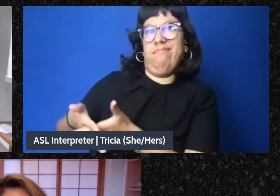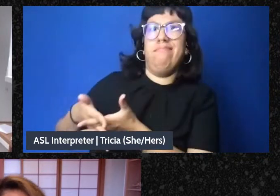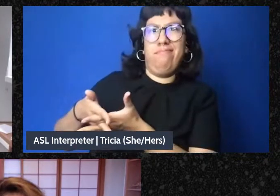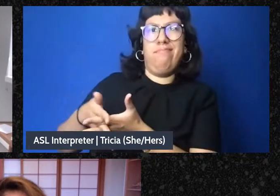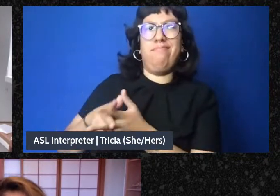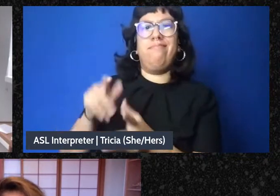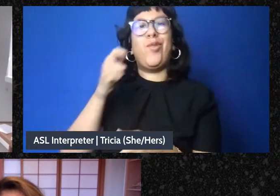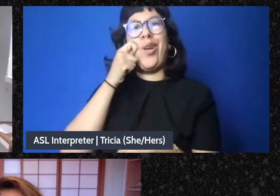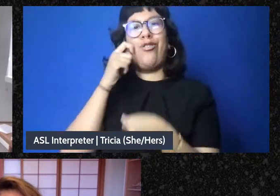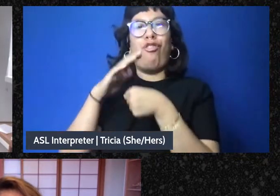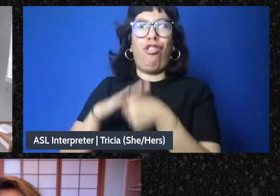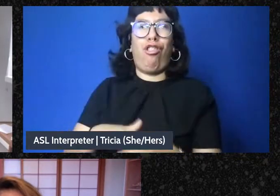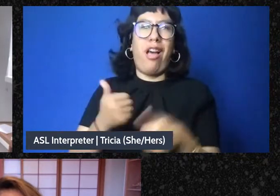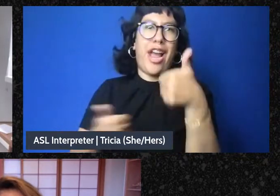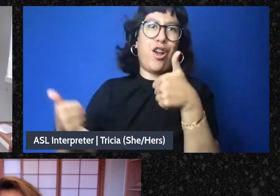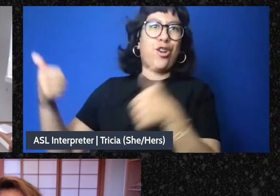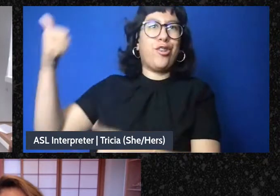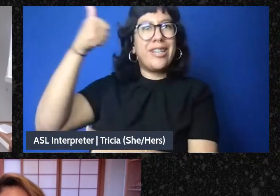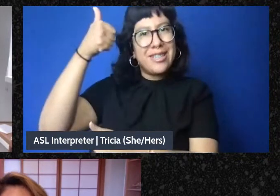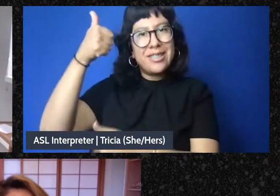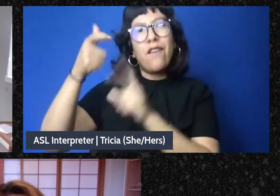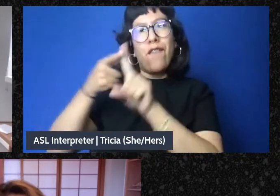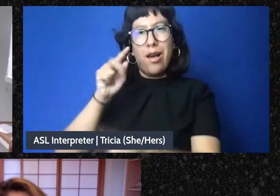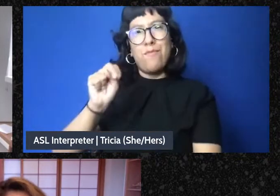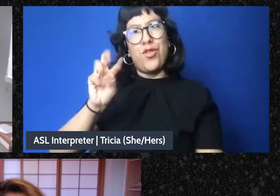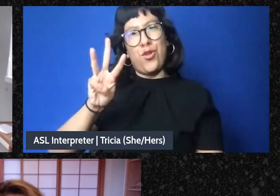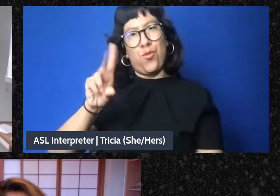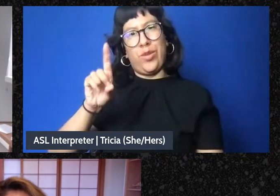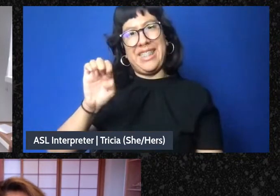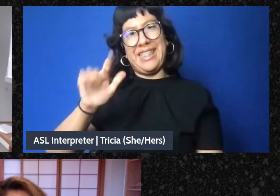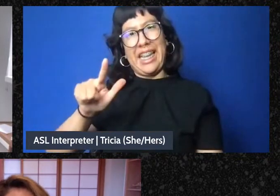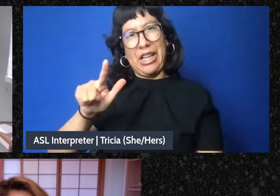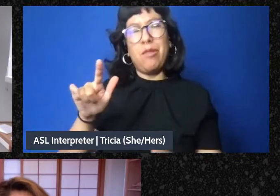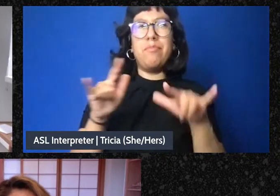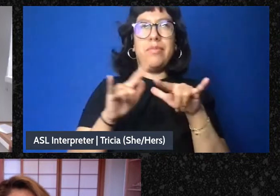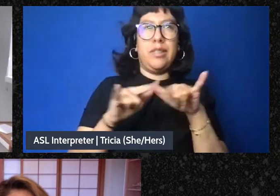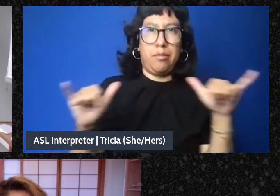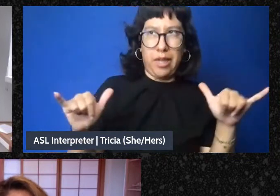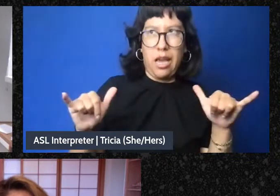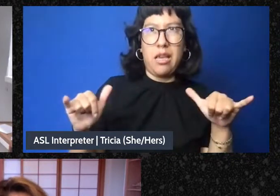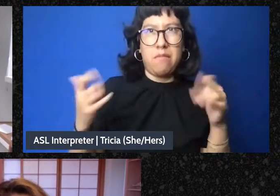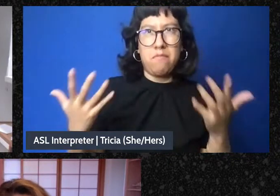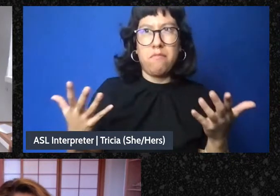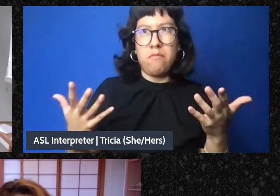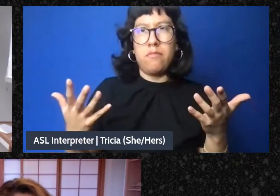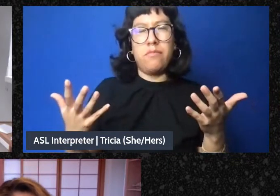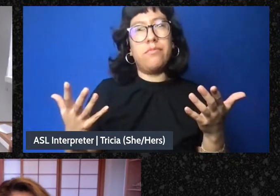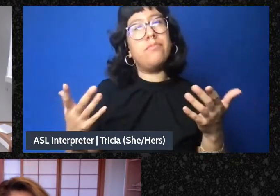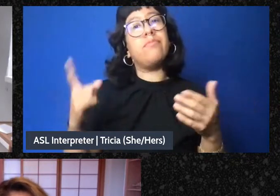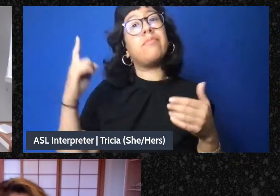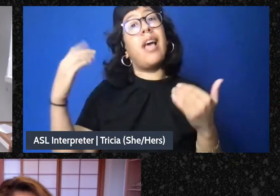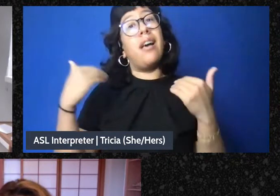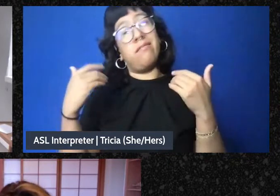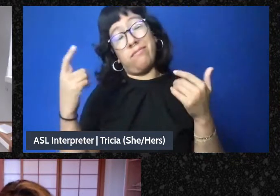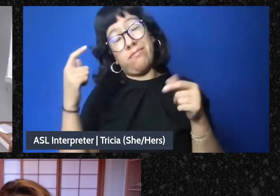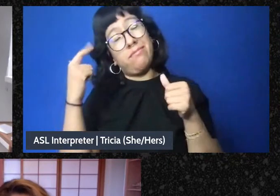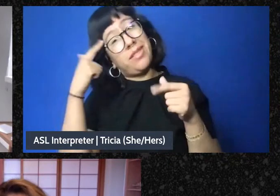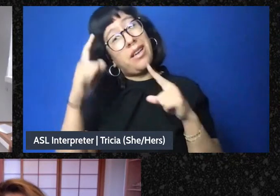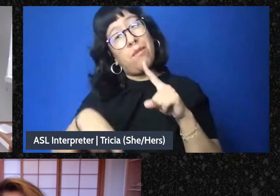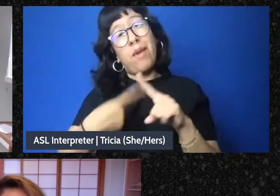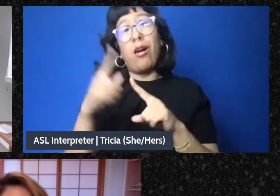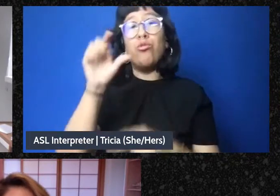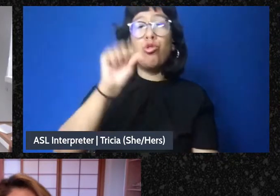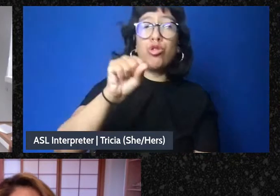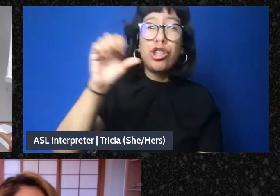hierarchies of the original New Deal. But the extent to which, you know, it won social security and unemployment